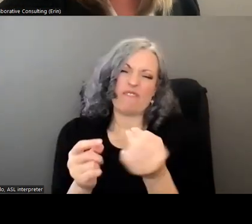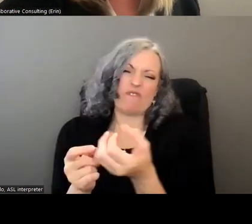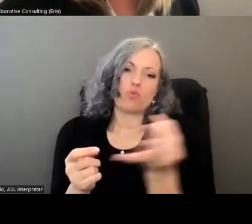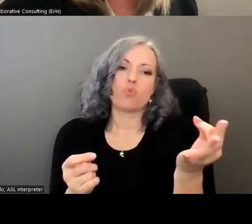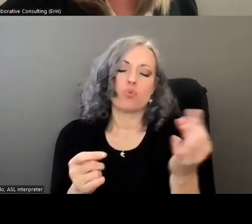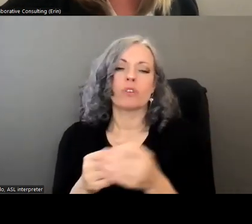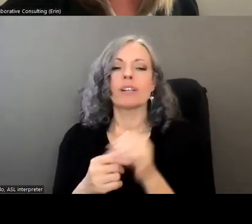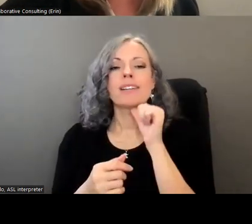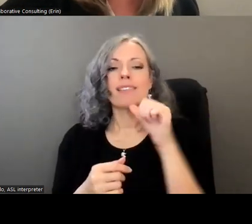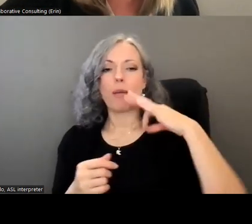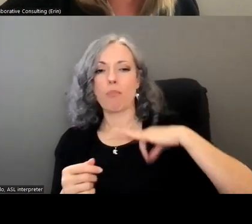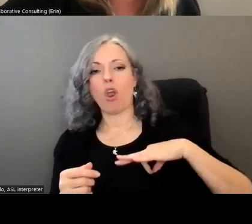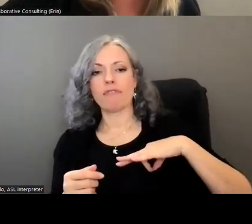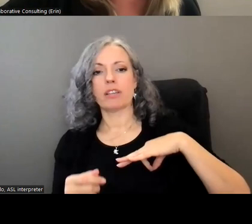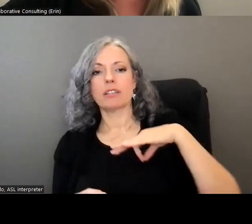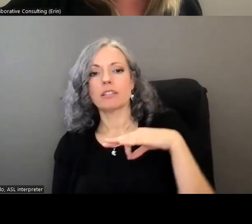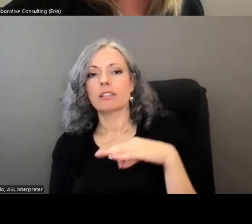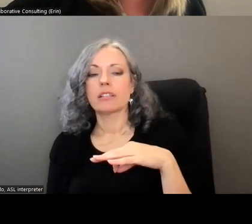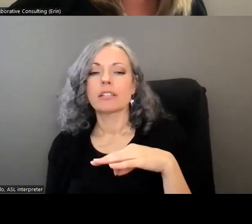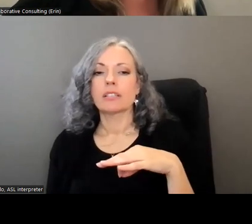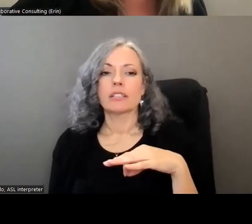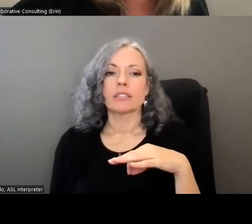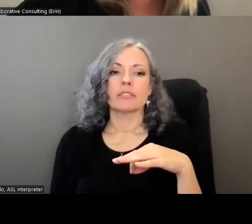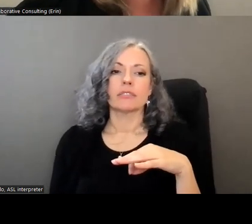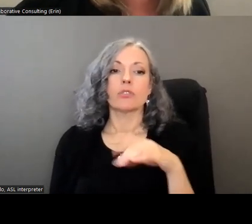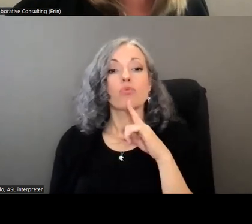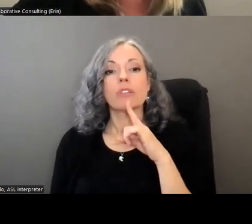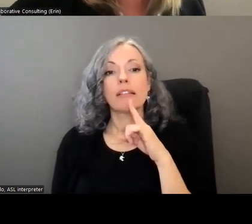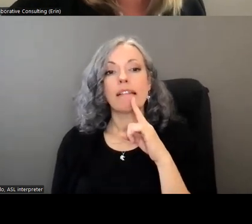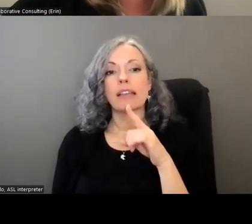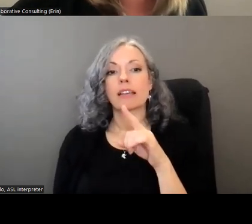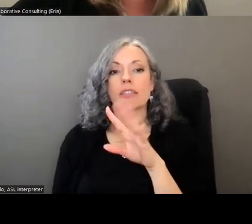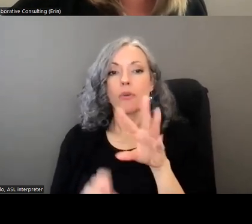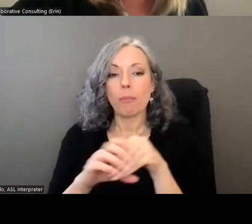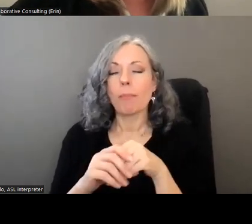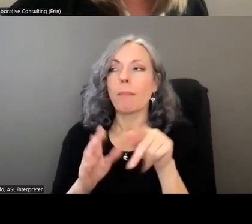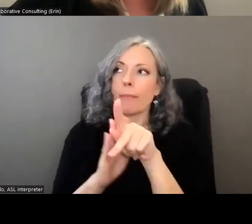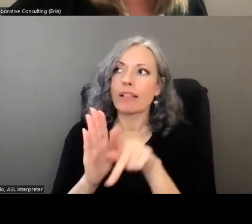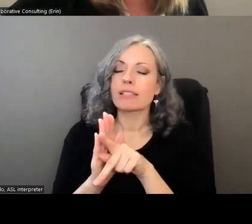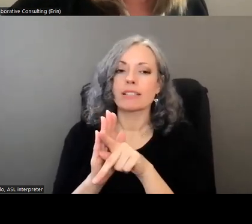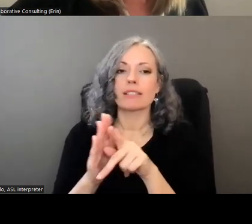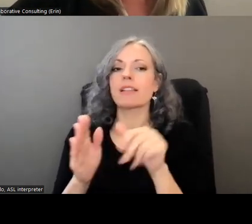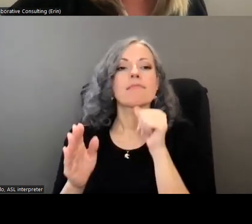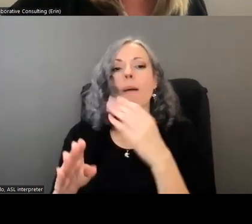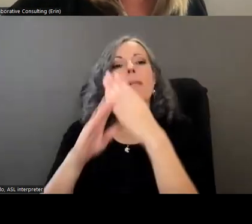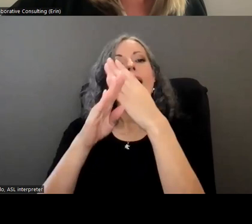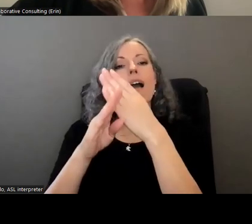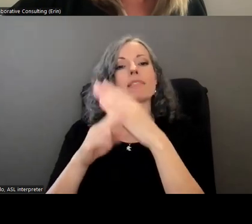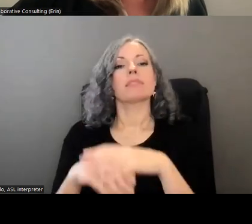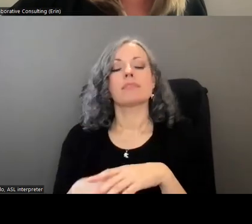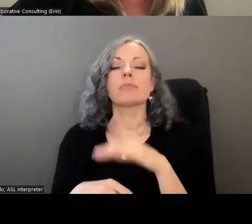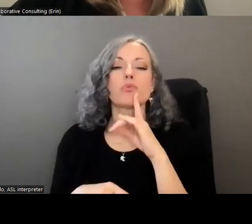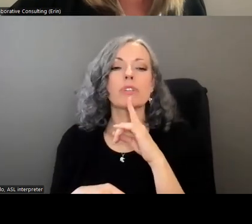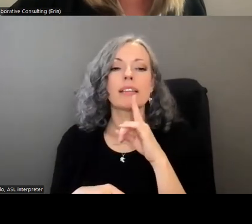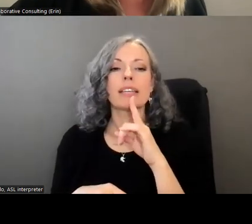a's for instance benefit feel they benefit from more adaptability and less internal policies and restrictions non-profit joint power agreements